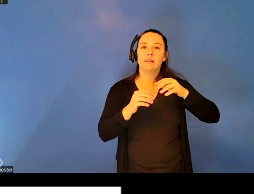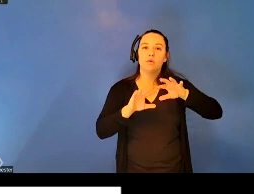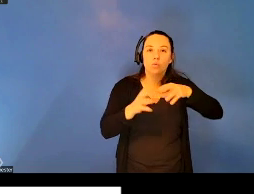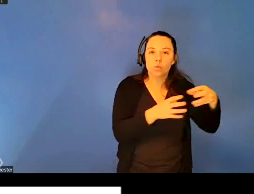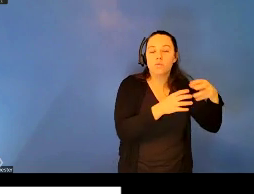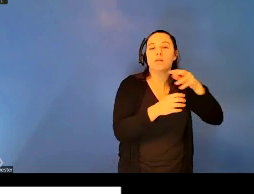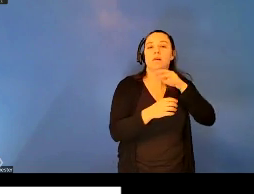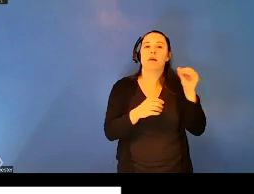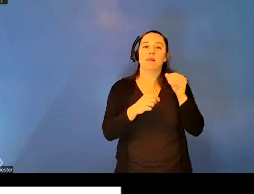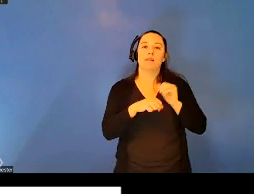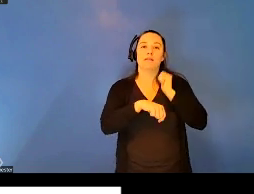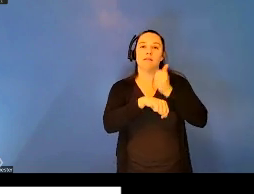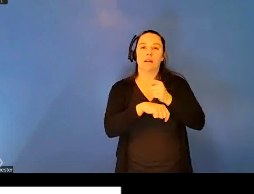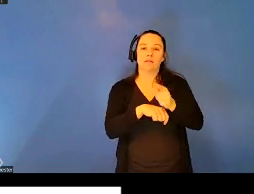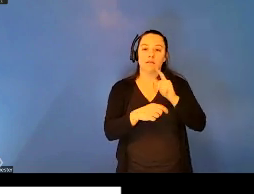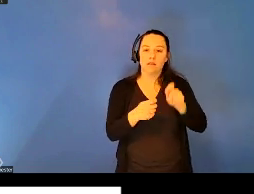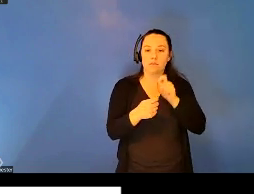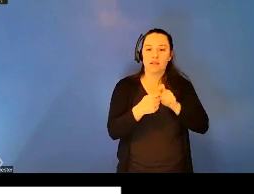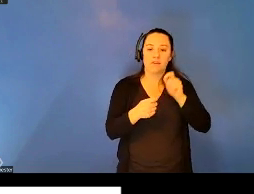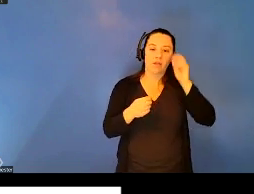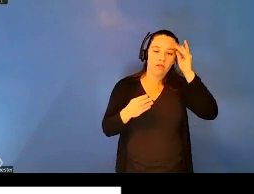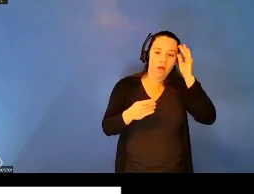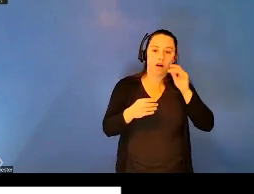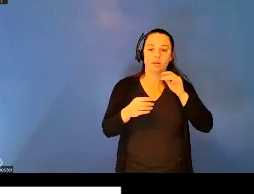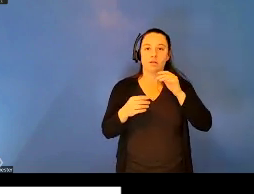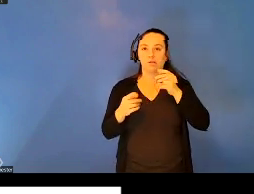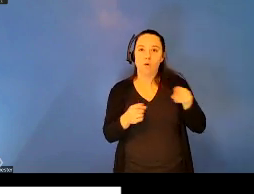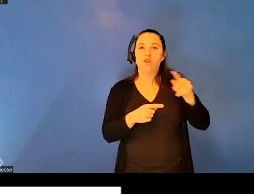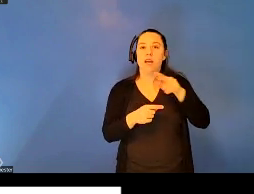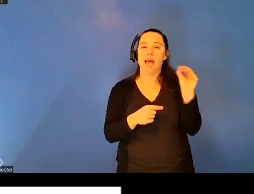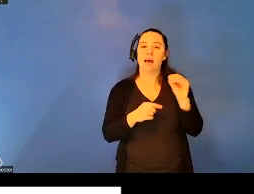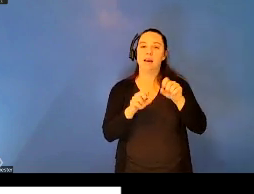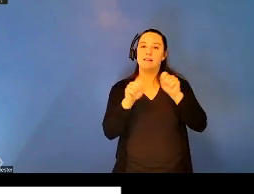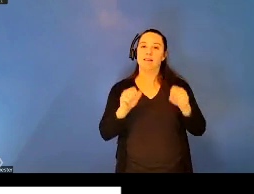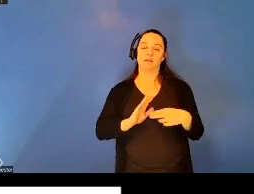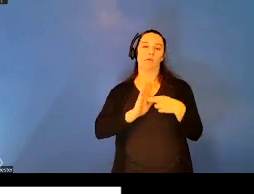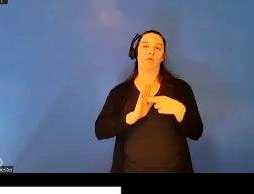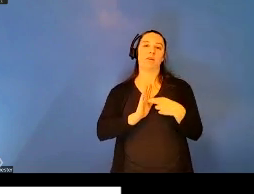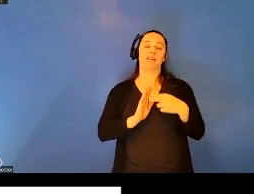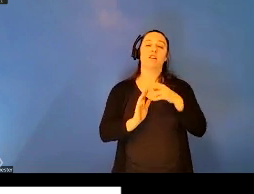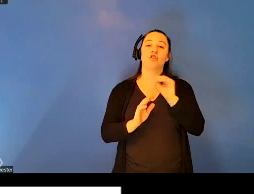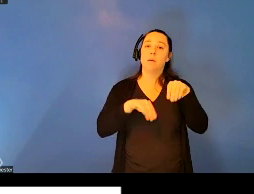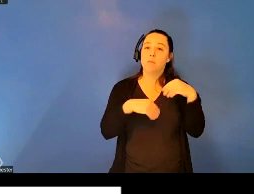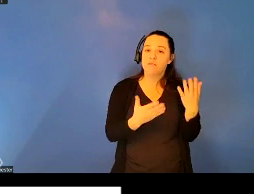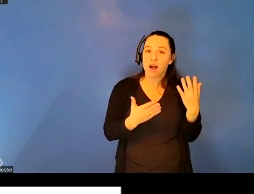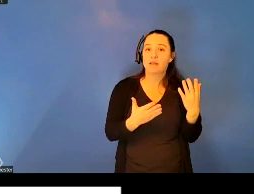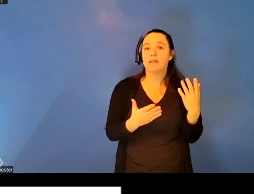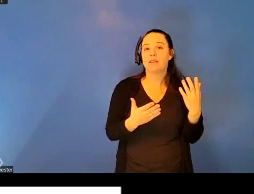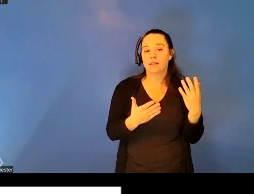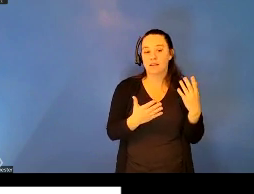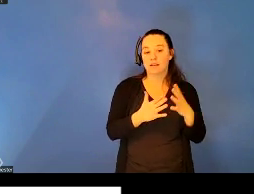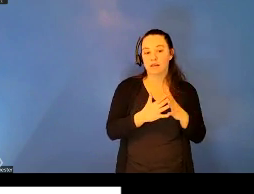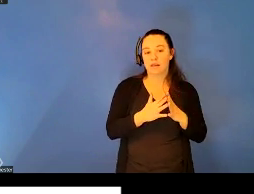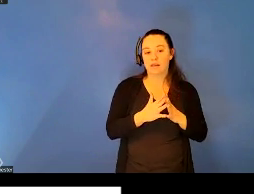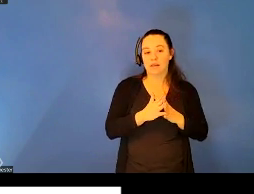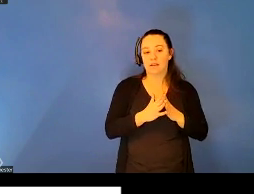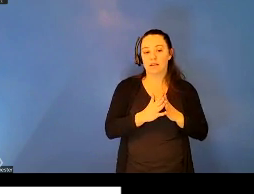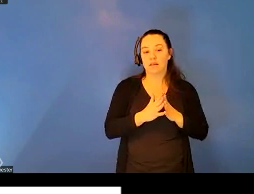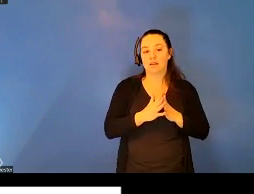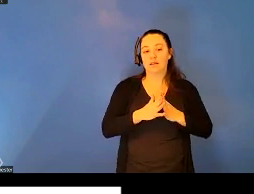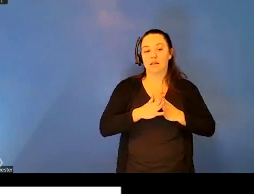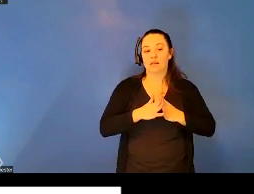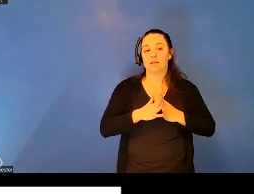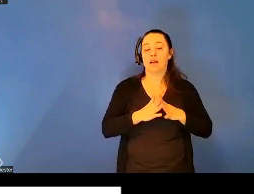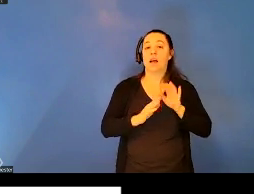functions as a part of language and a system of representation. And also provides a steer a criteria of evaluation against